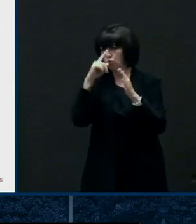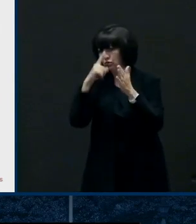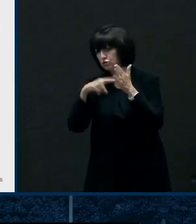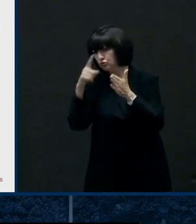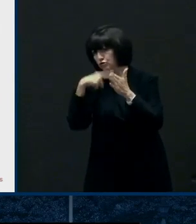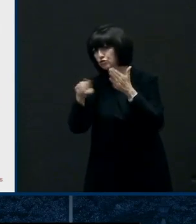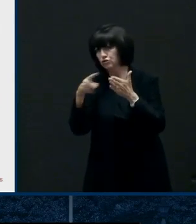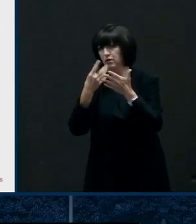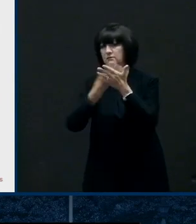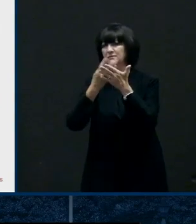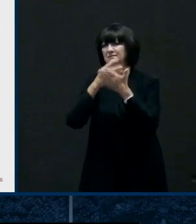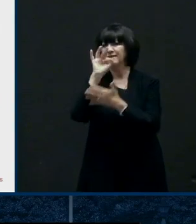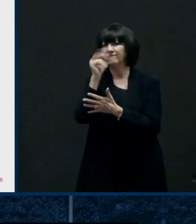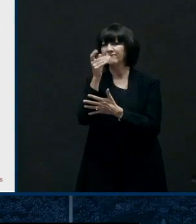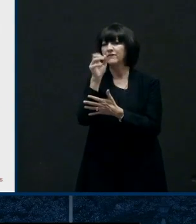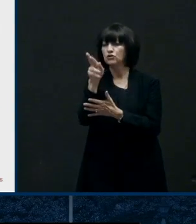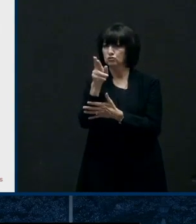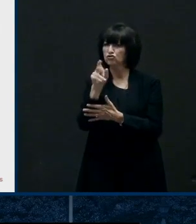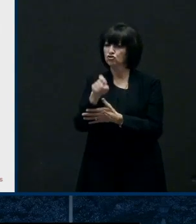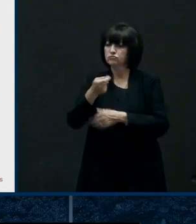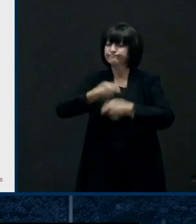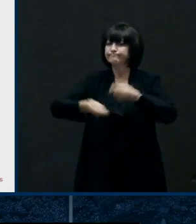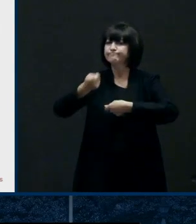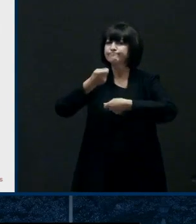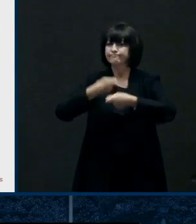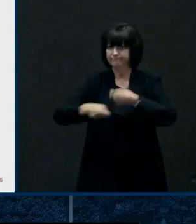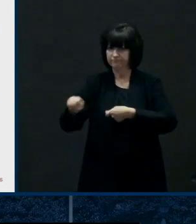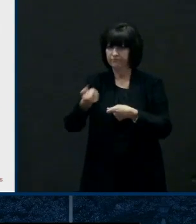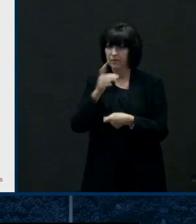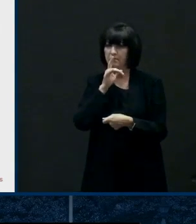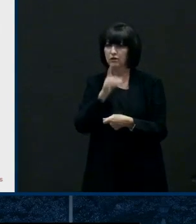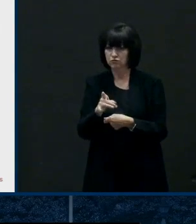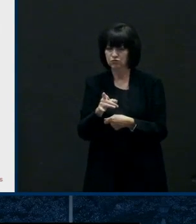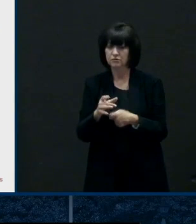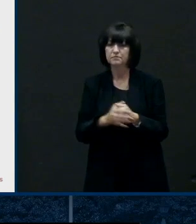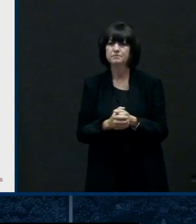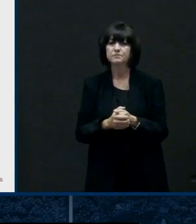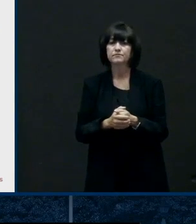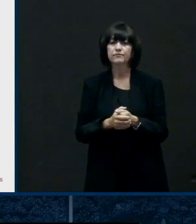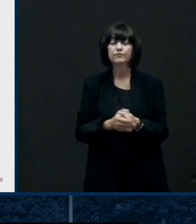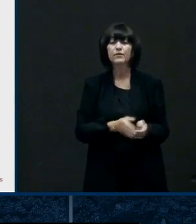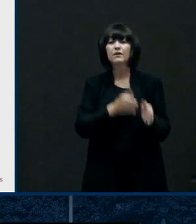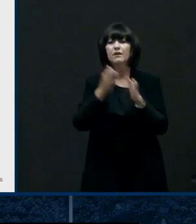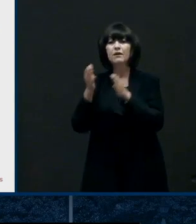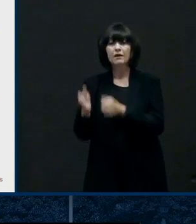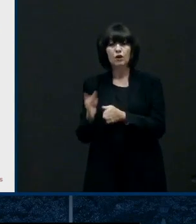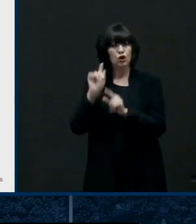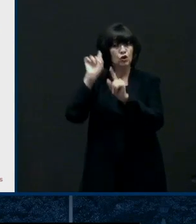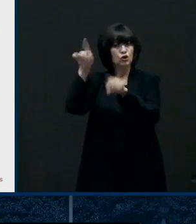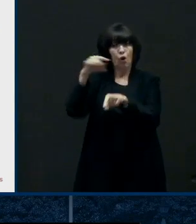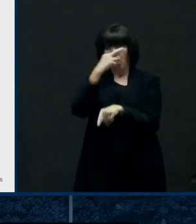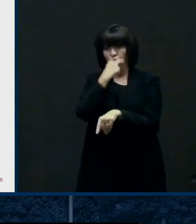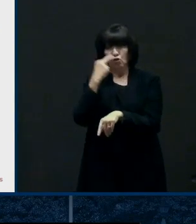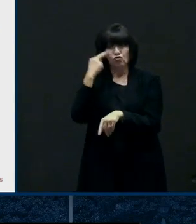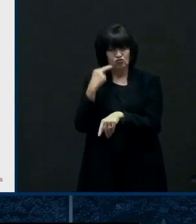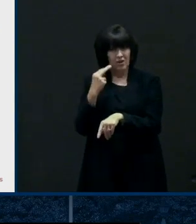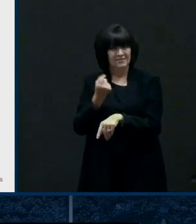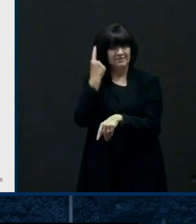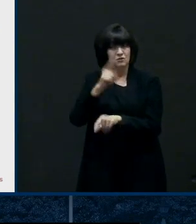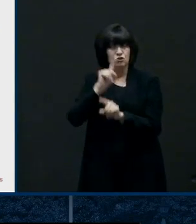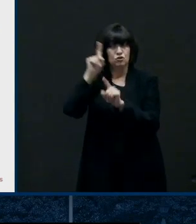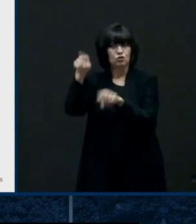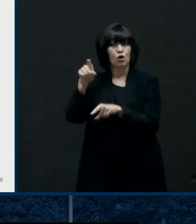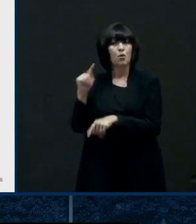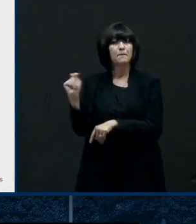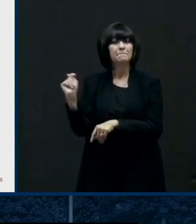points out that restaurant rest room facilities the exhaust fans and these are often not um fully